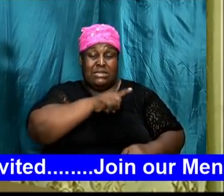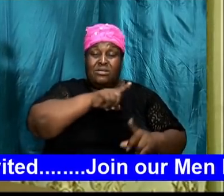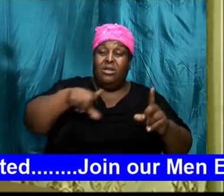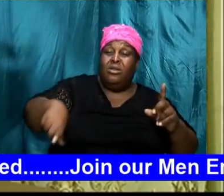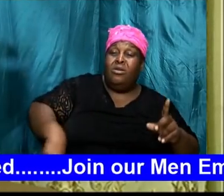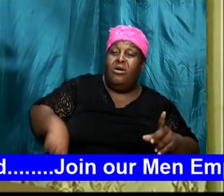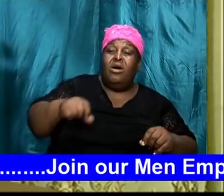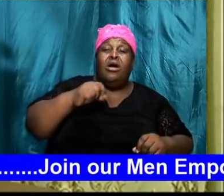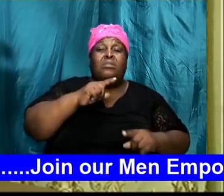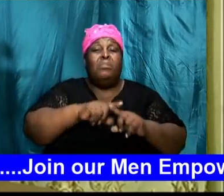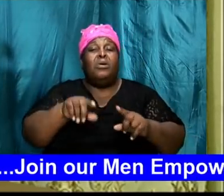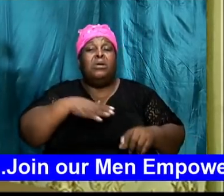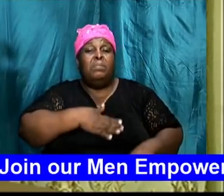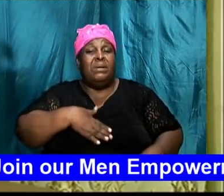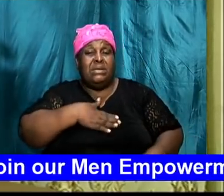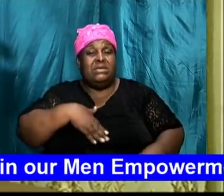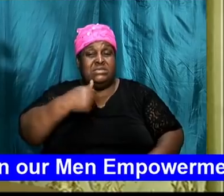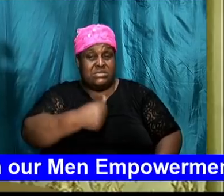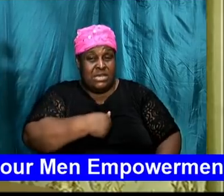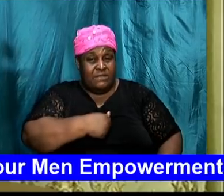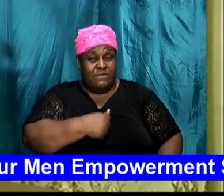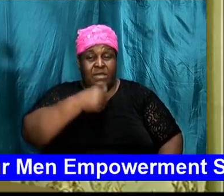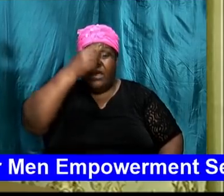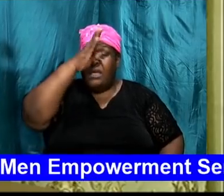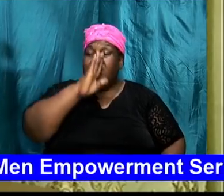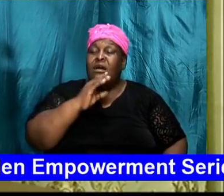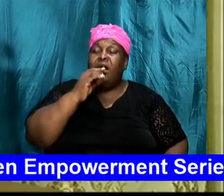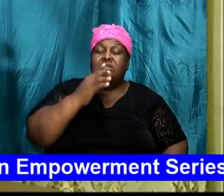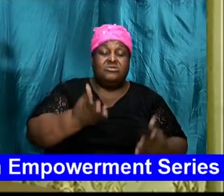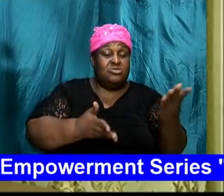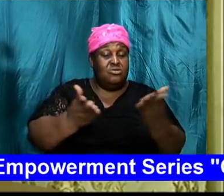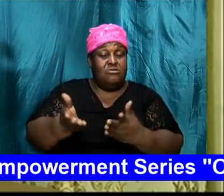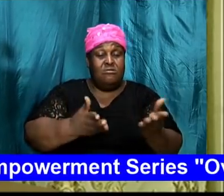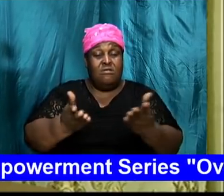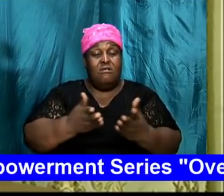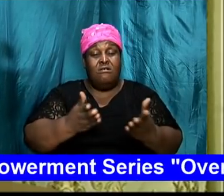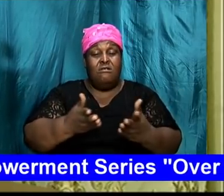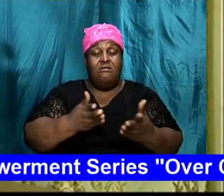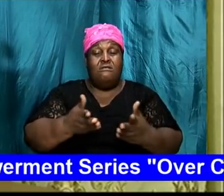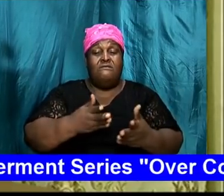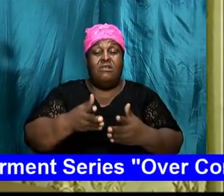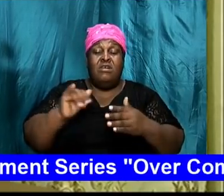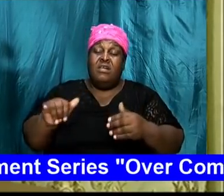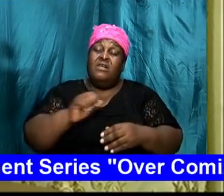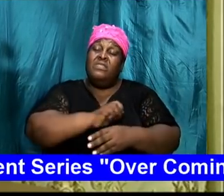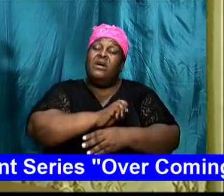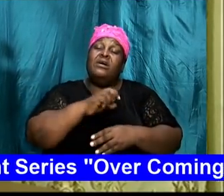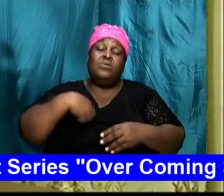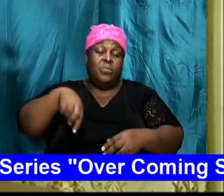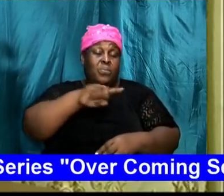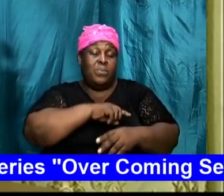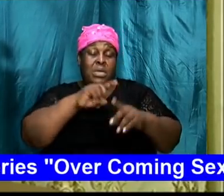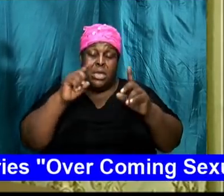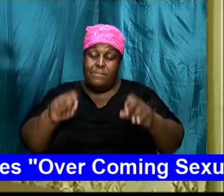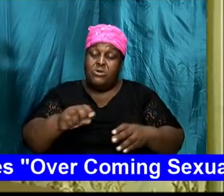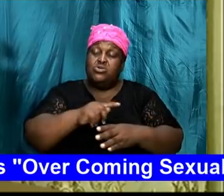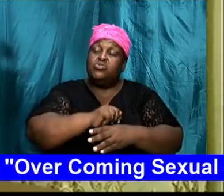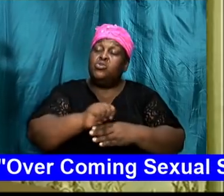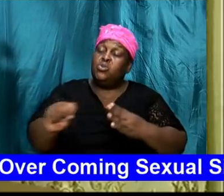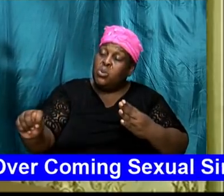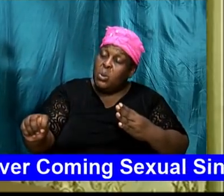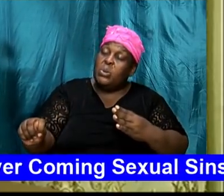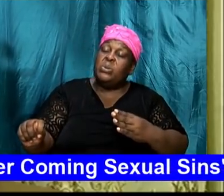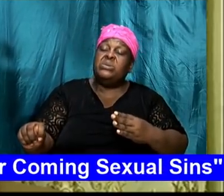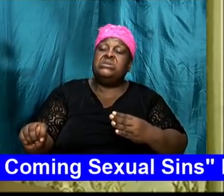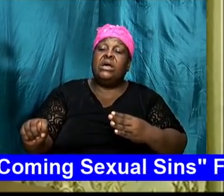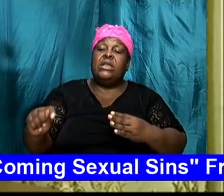ourselves and the God that we serve requires that we be totally sold out he requires that we